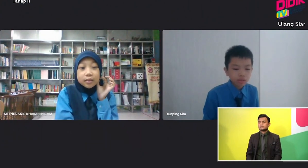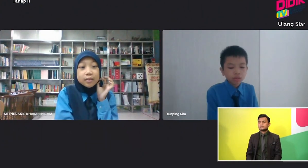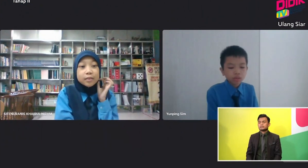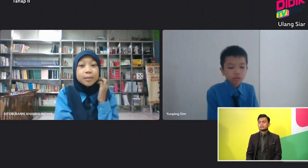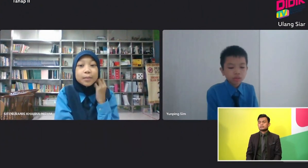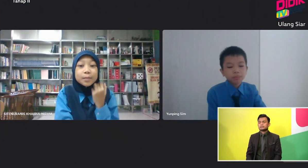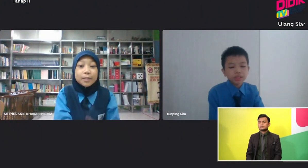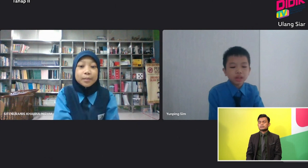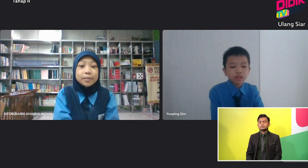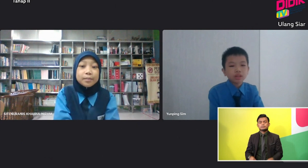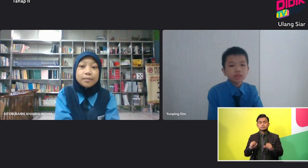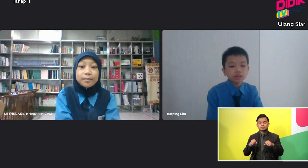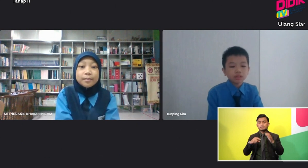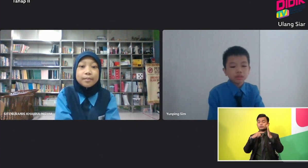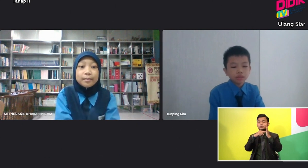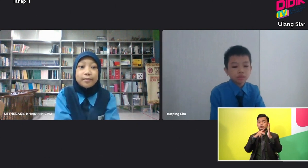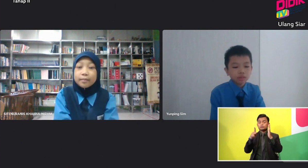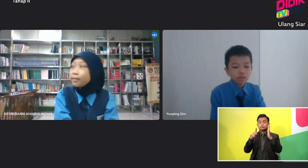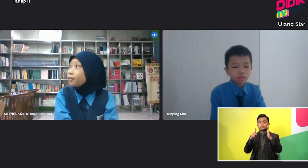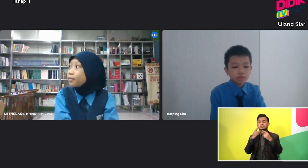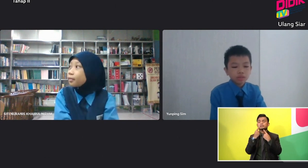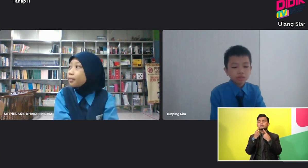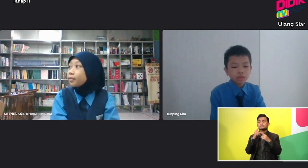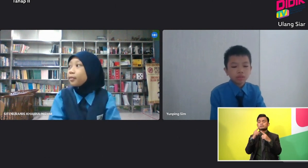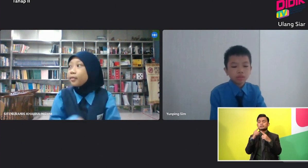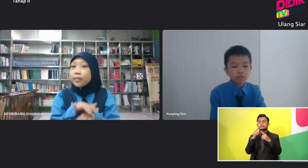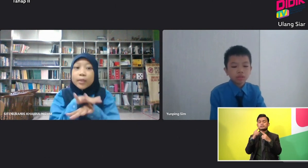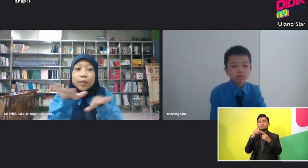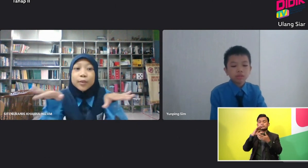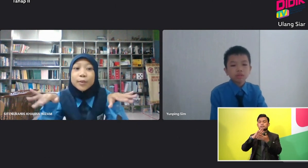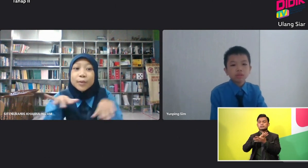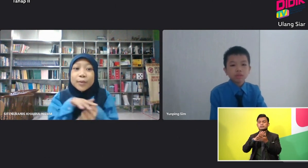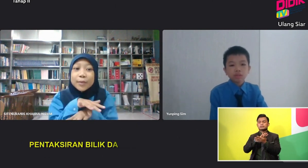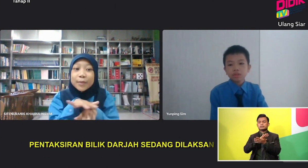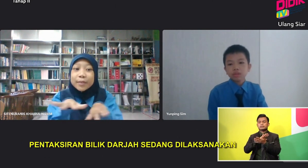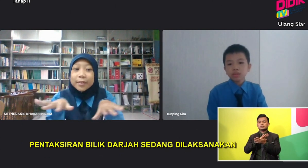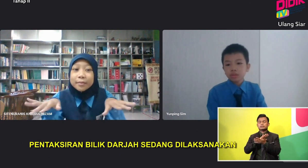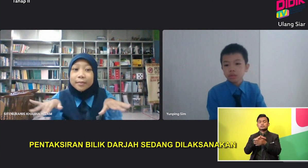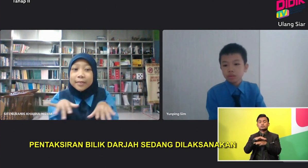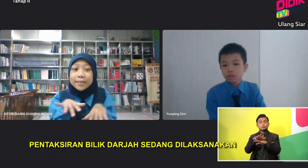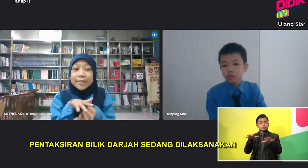you can show Hanif, can you show again? It's swimming Right